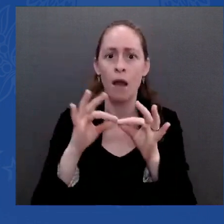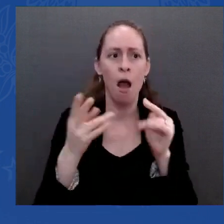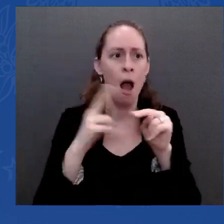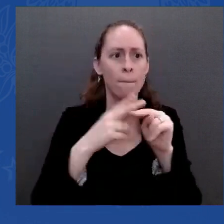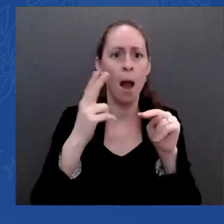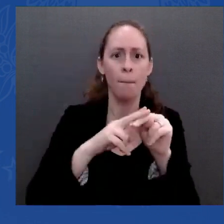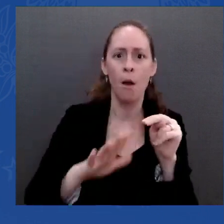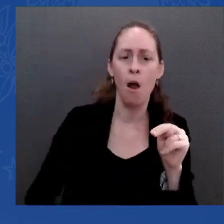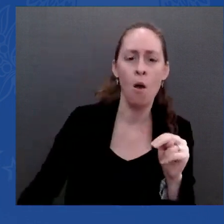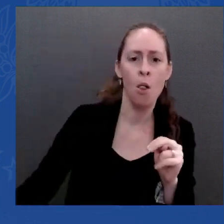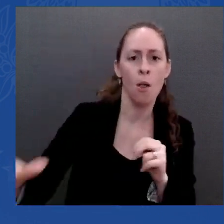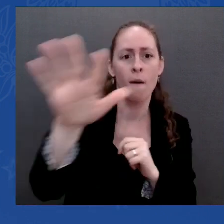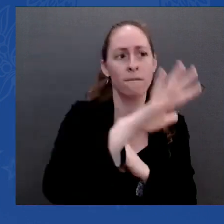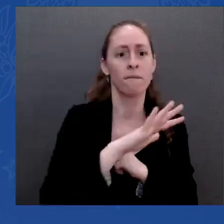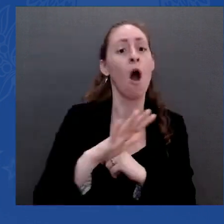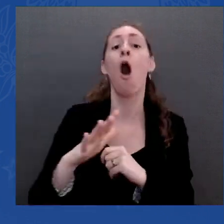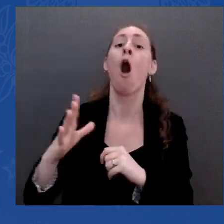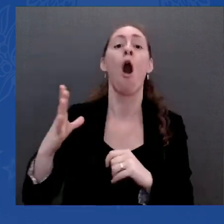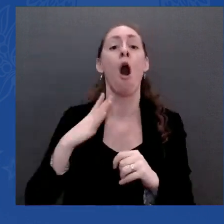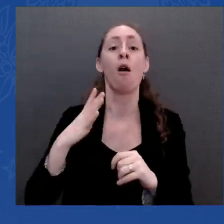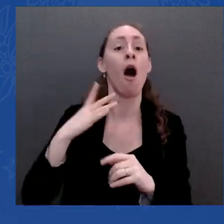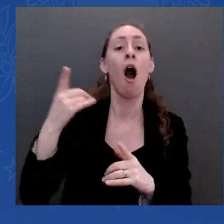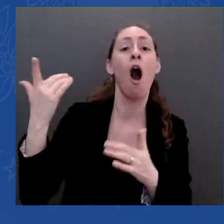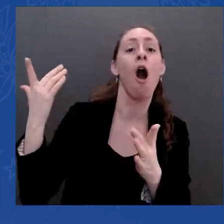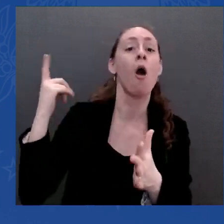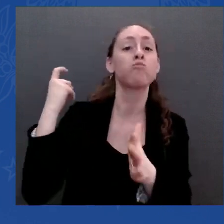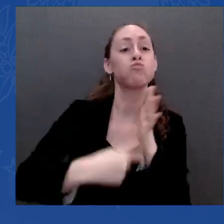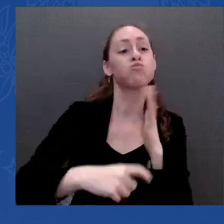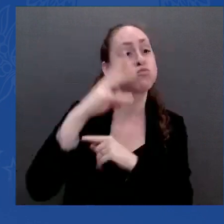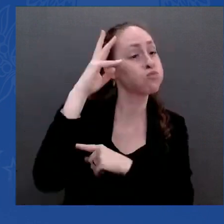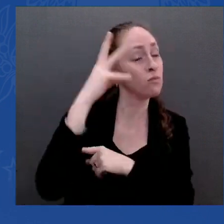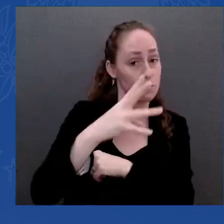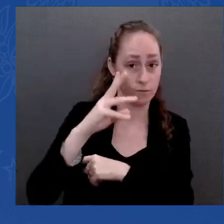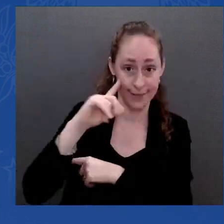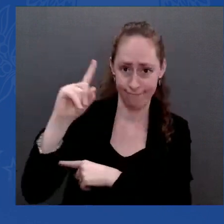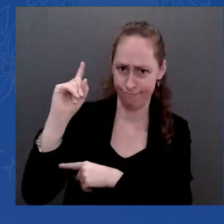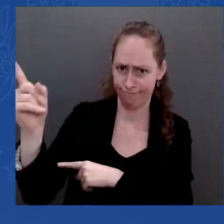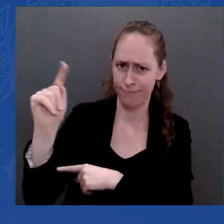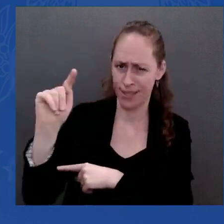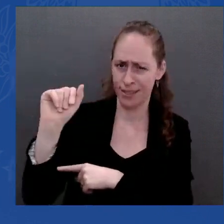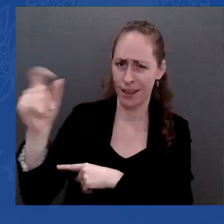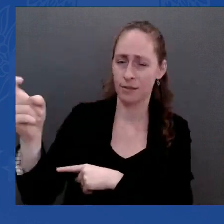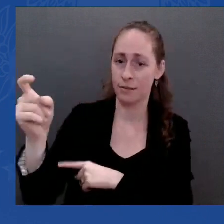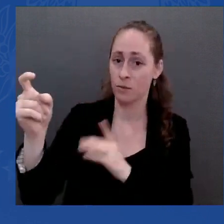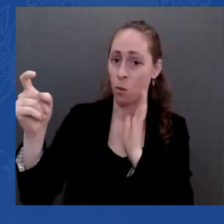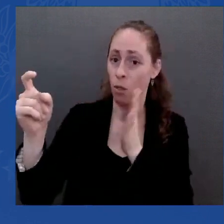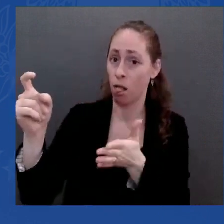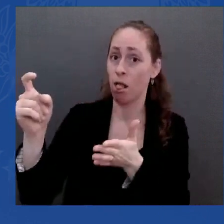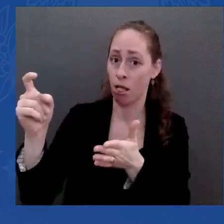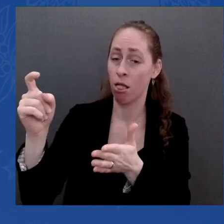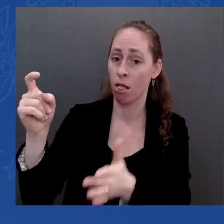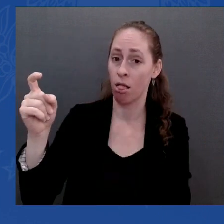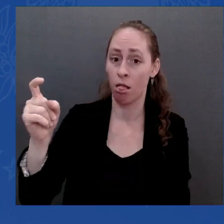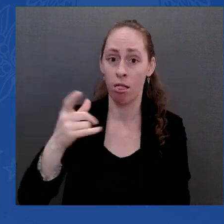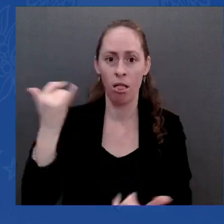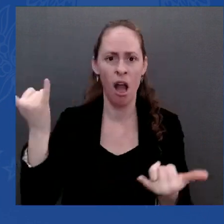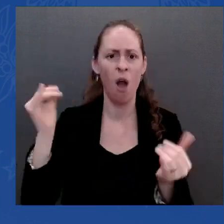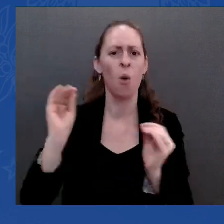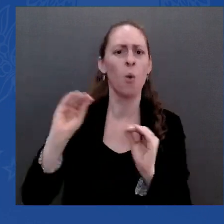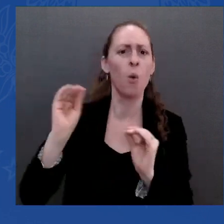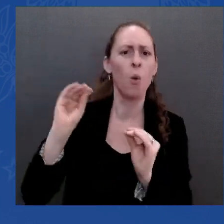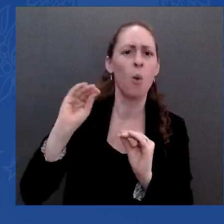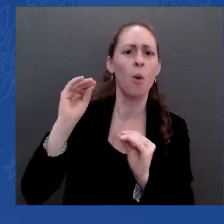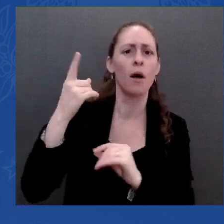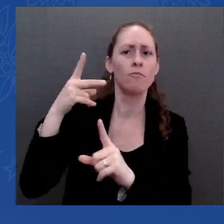prices with no oversight, no accountability, and no responsibility. We're saying to drug companies,